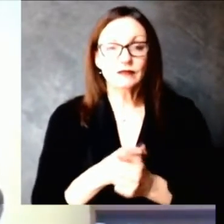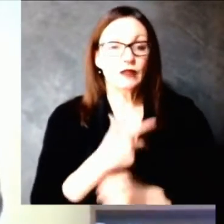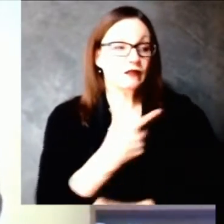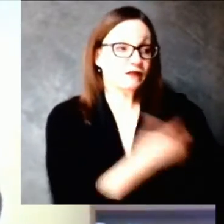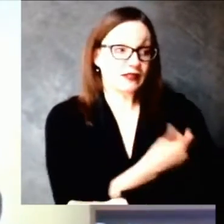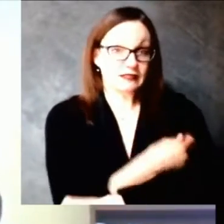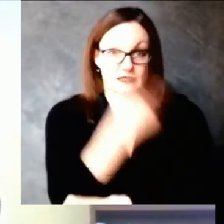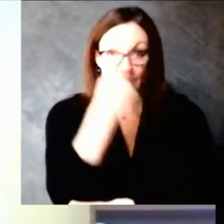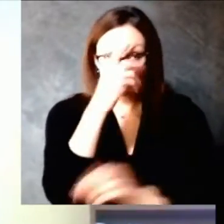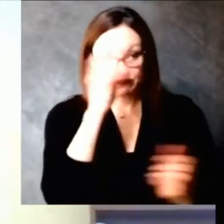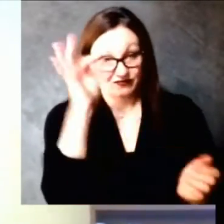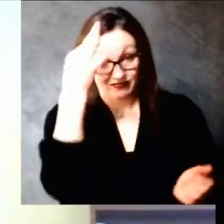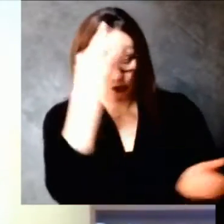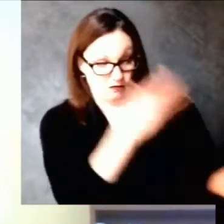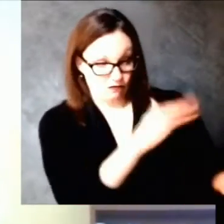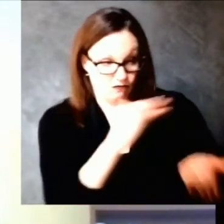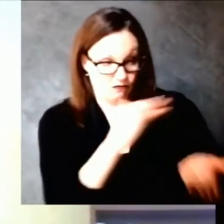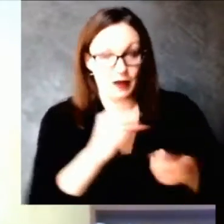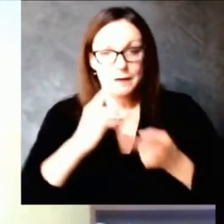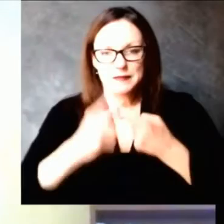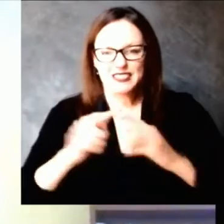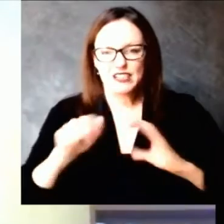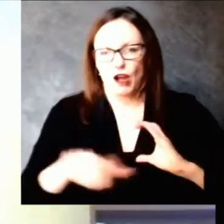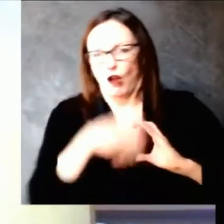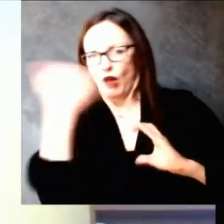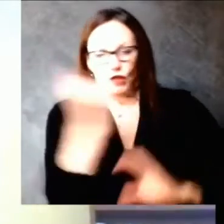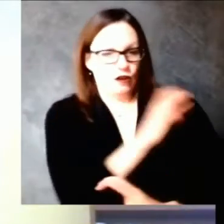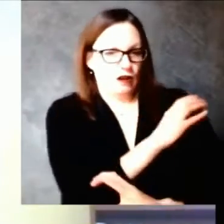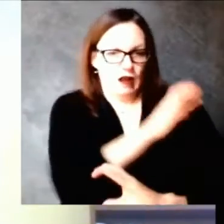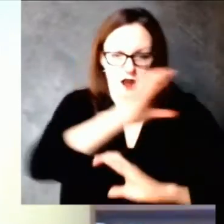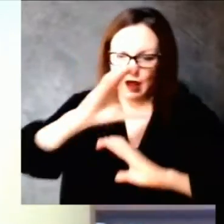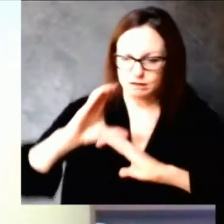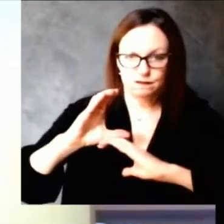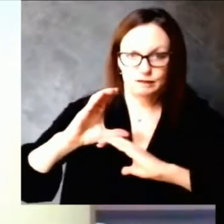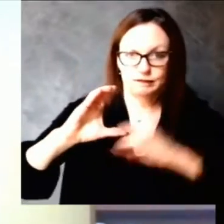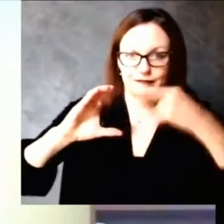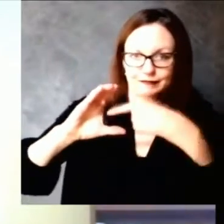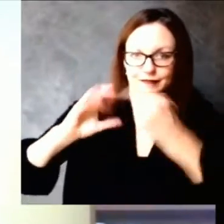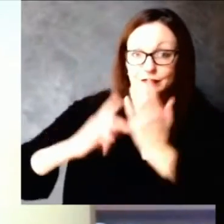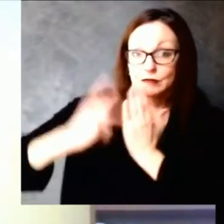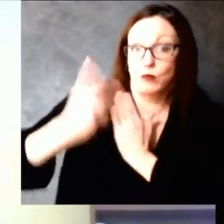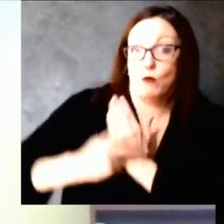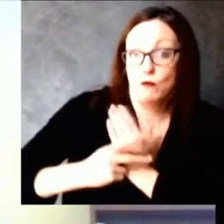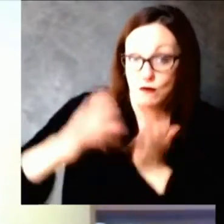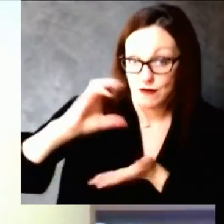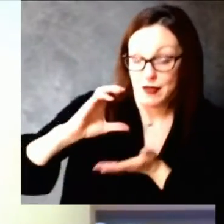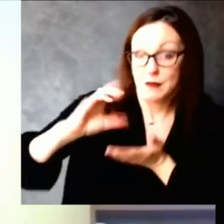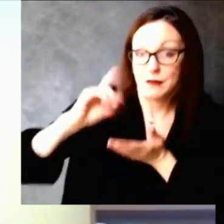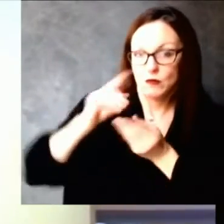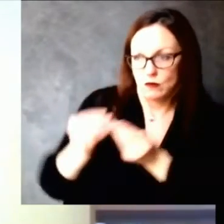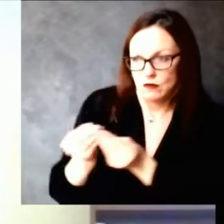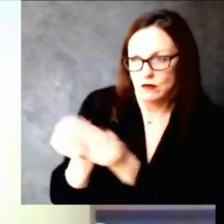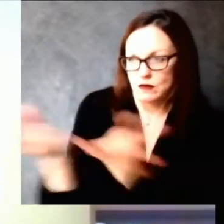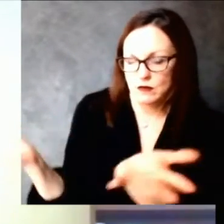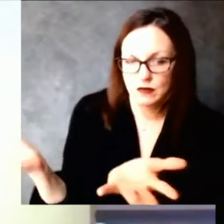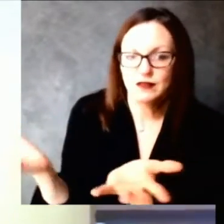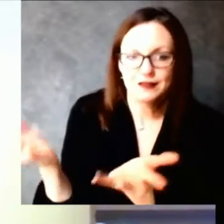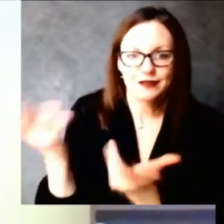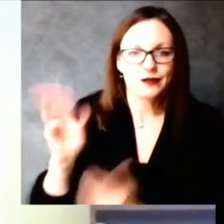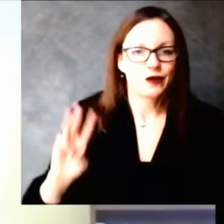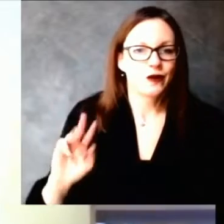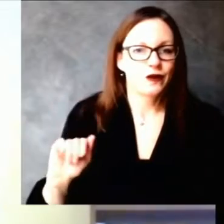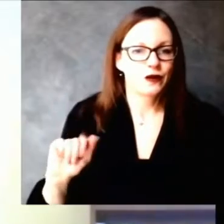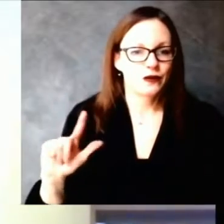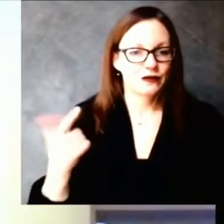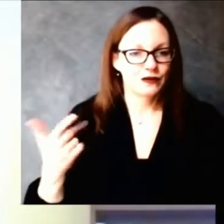there's a number of different factors, largely driven by supply that are affecting this. I really, I don't know if the